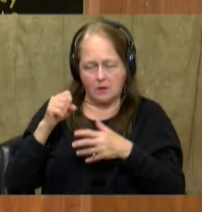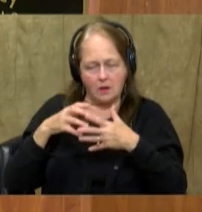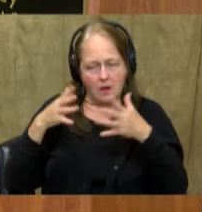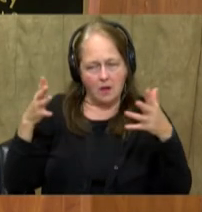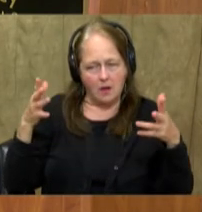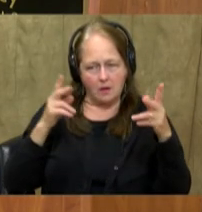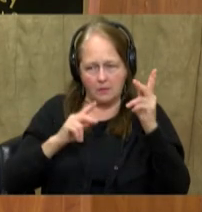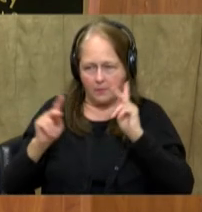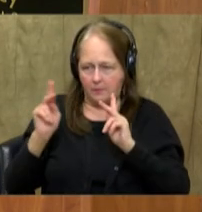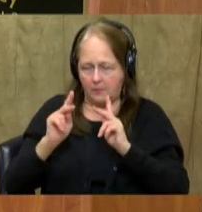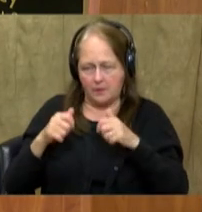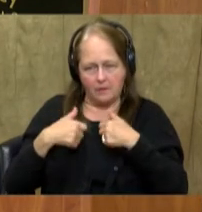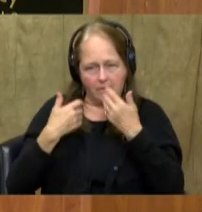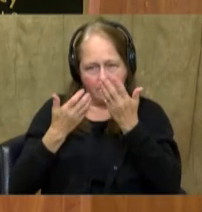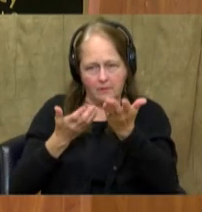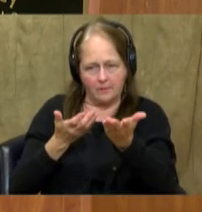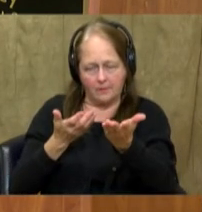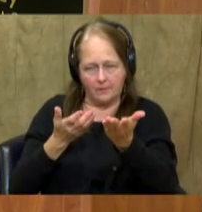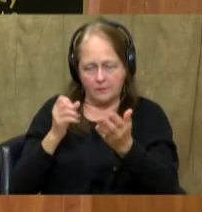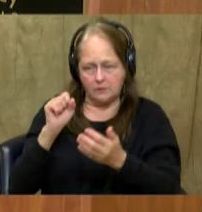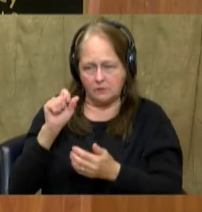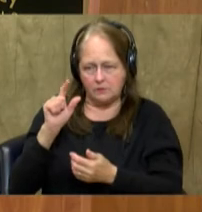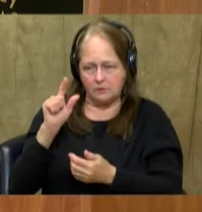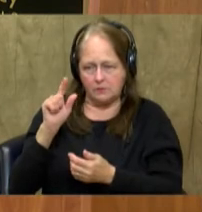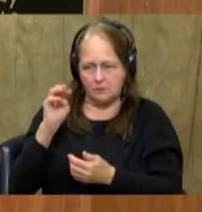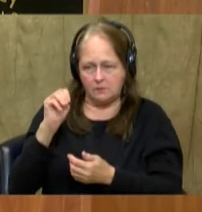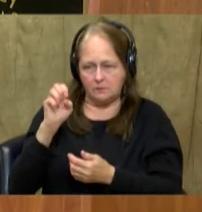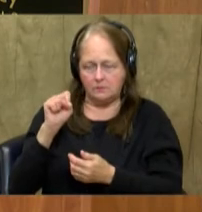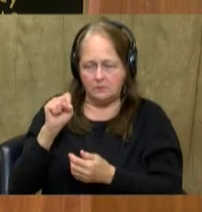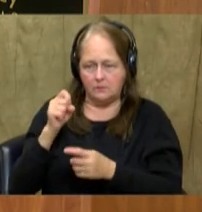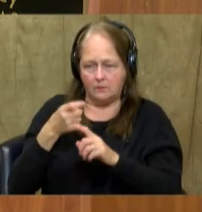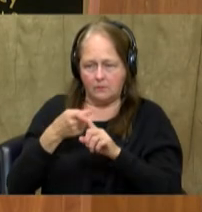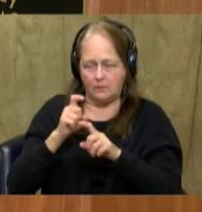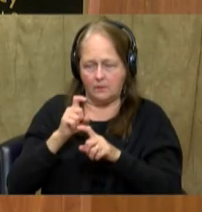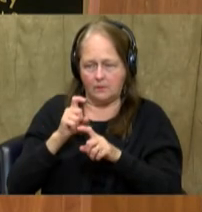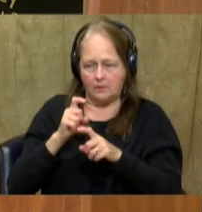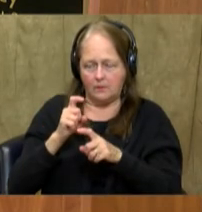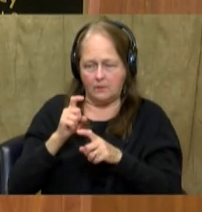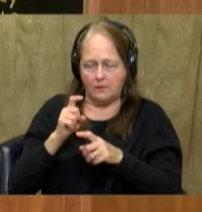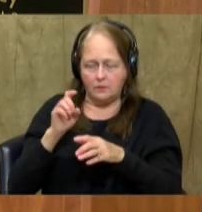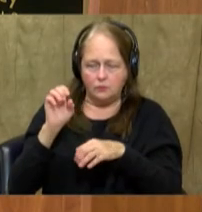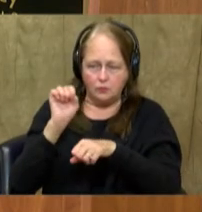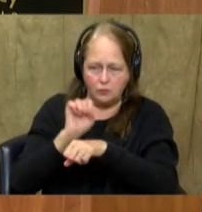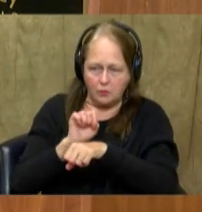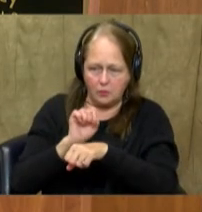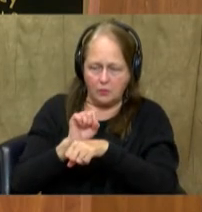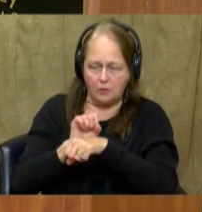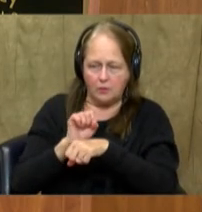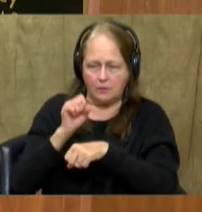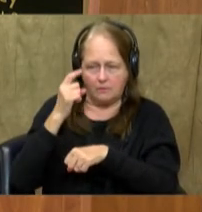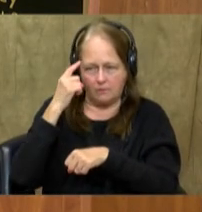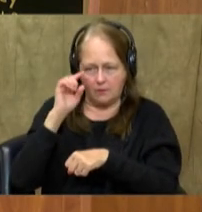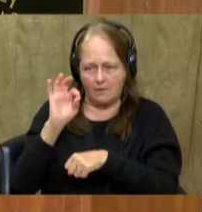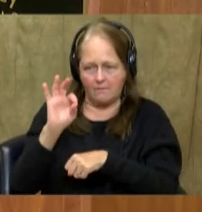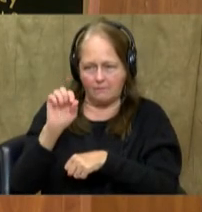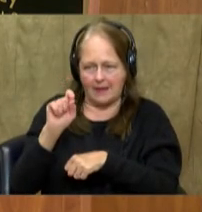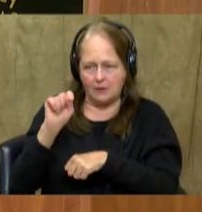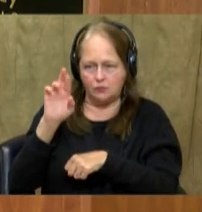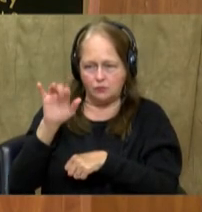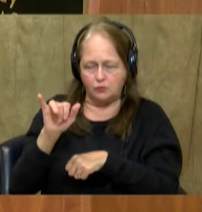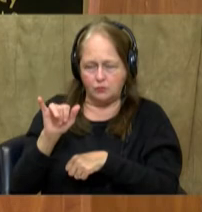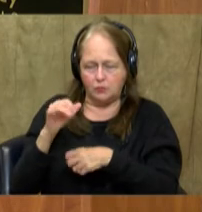slums. These slums were created based on factory jobs in Mumbai.